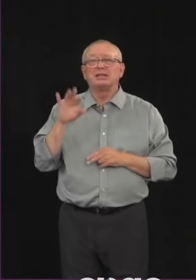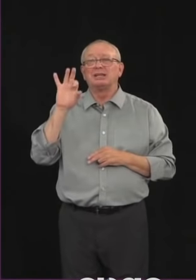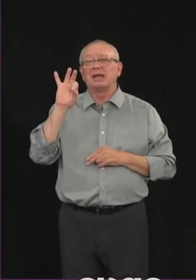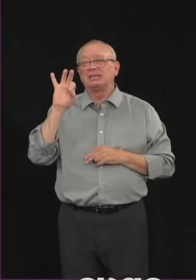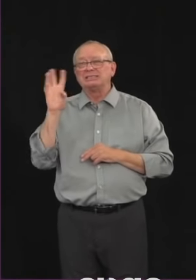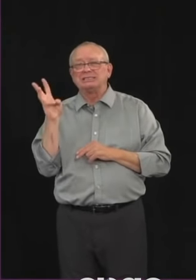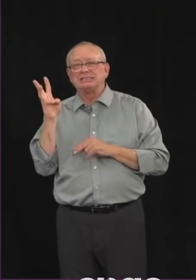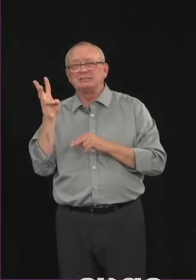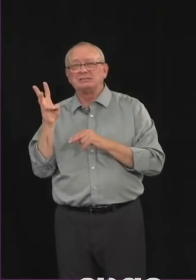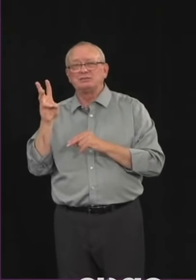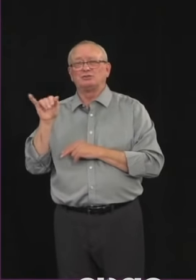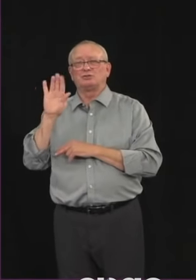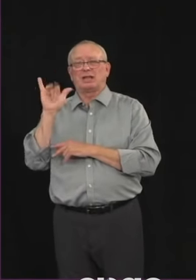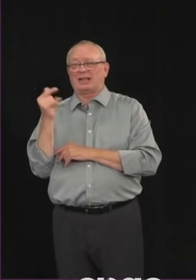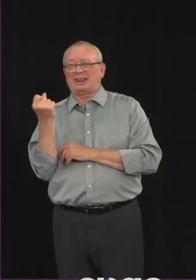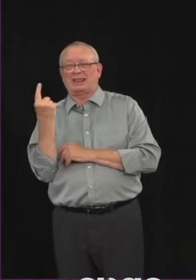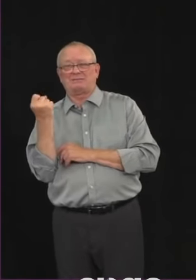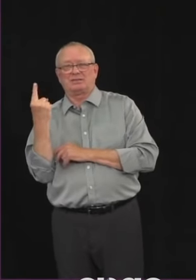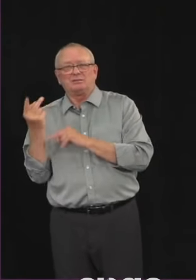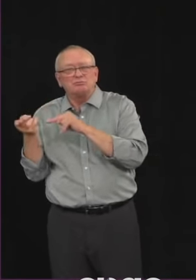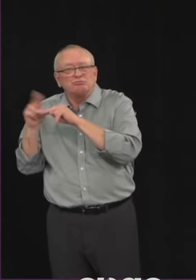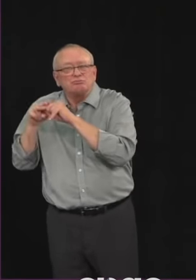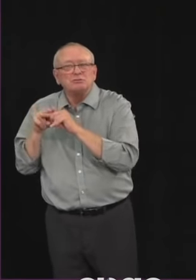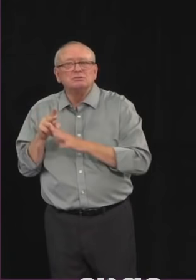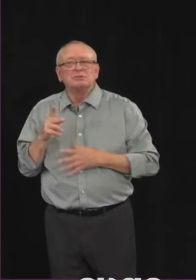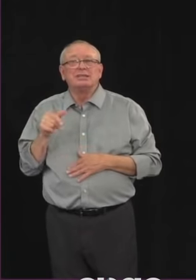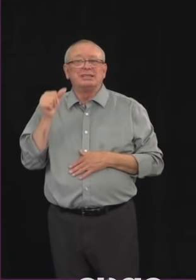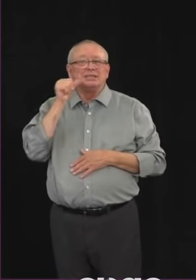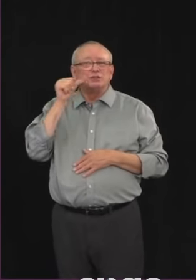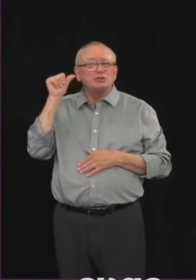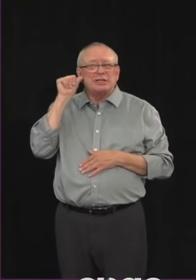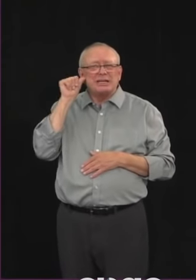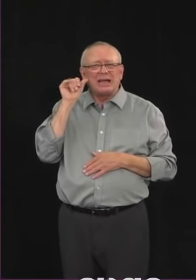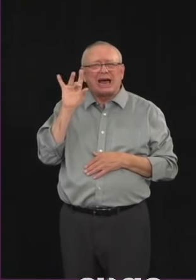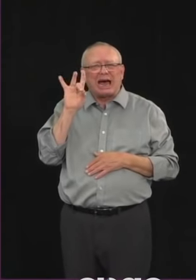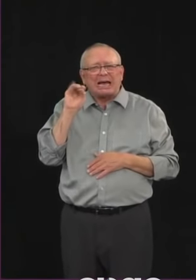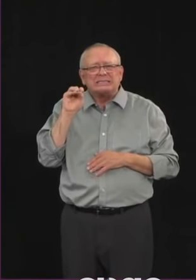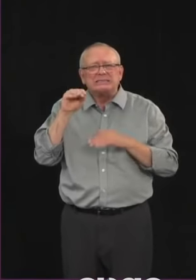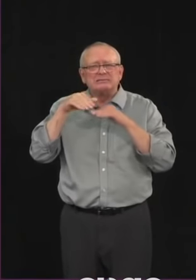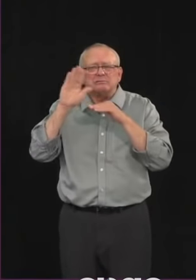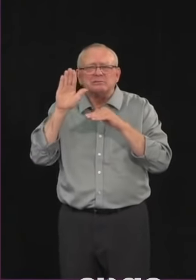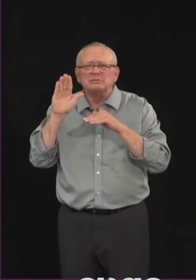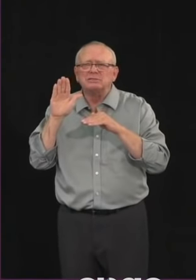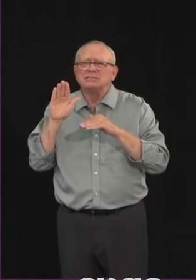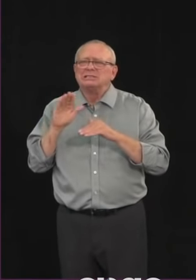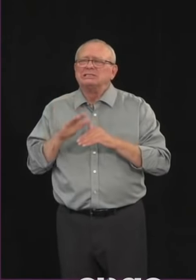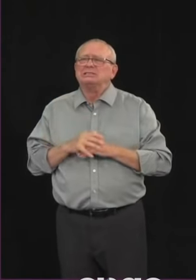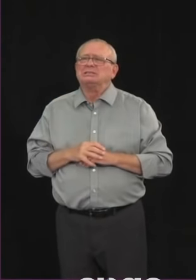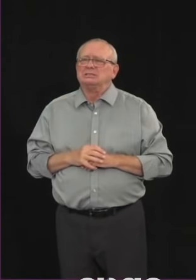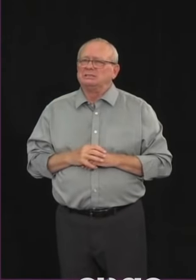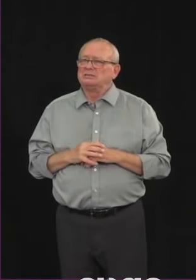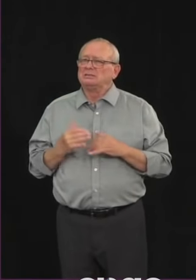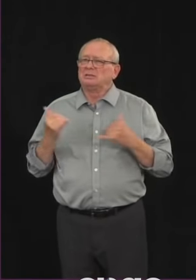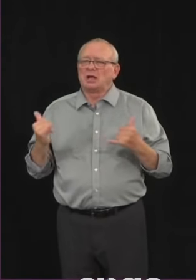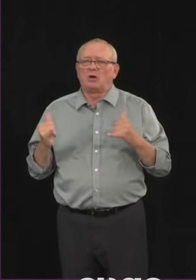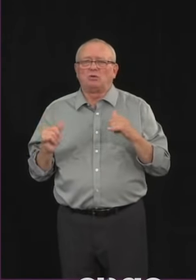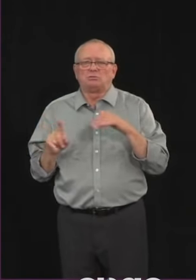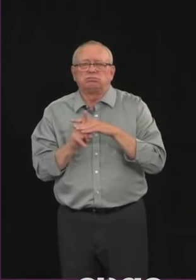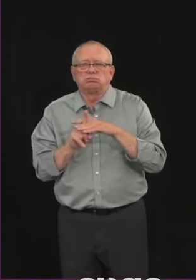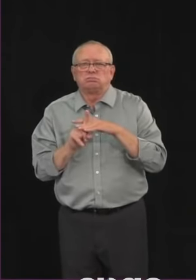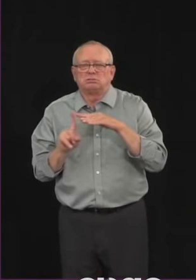There are also more cases with unknown sources now than there were a week ago. We cannot do this alone.